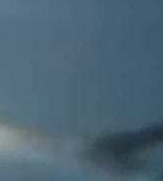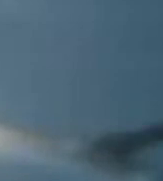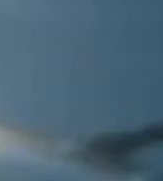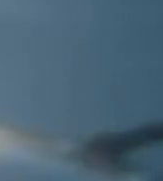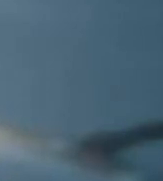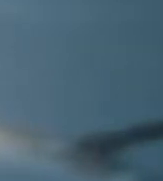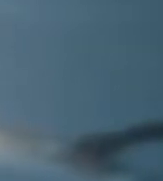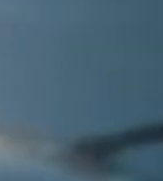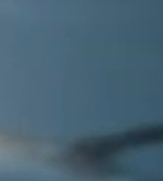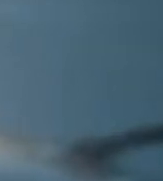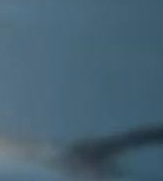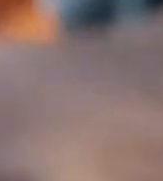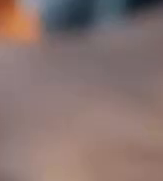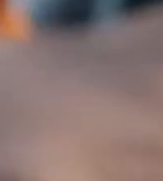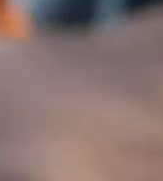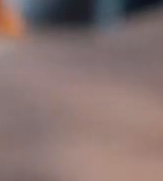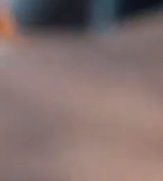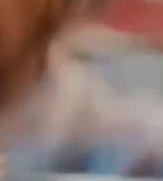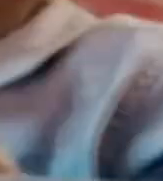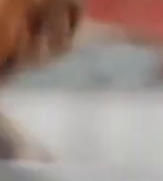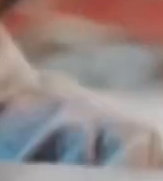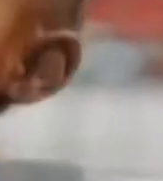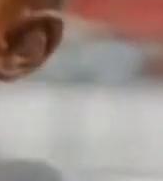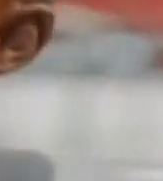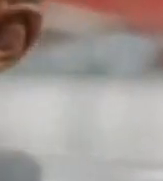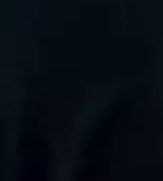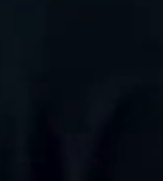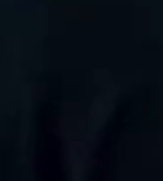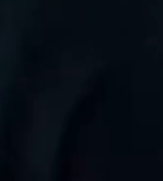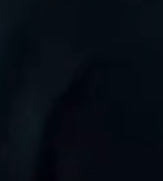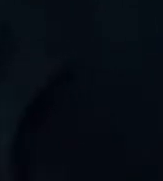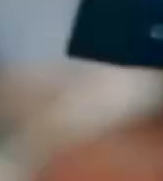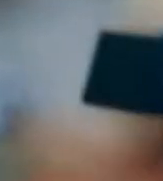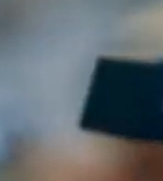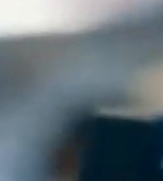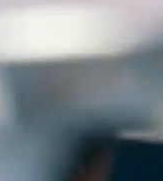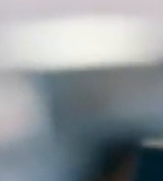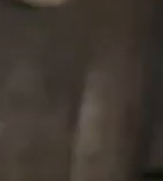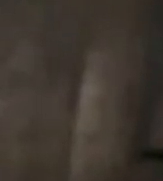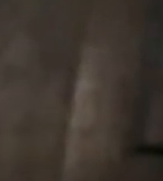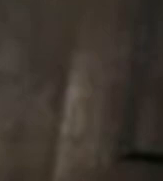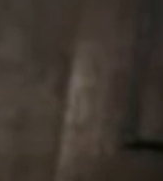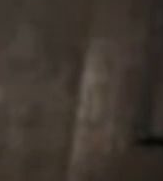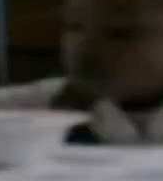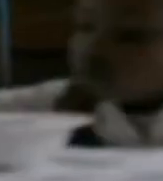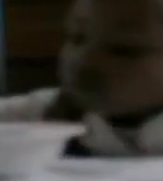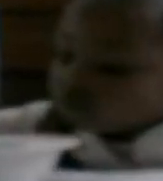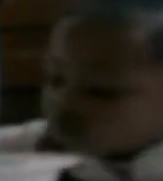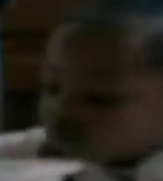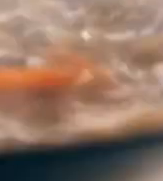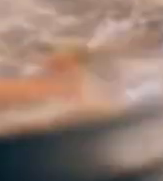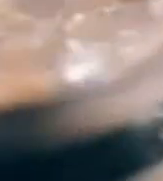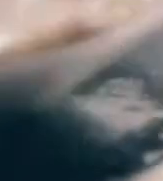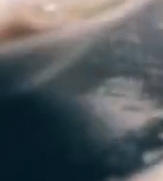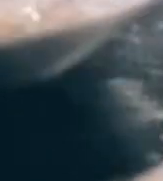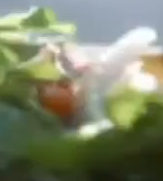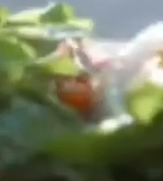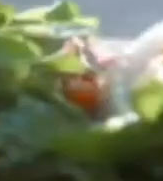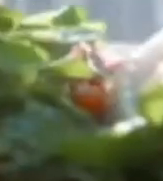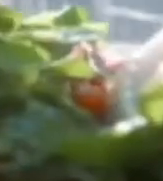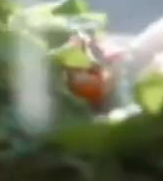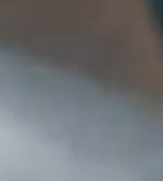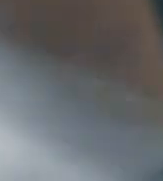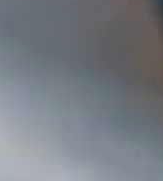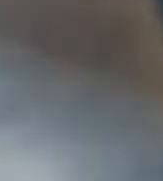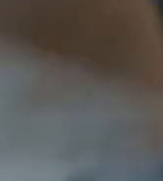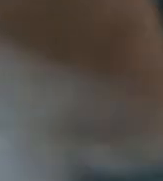extras. We're granting thousands of Christmas wishes and giving thousands of our customers free shopping. Plus, thousands